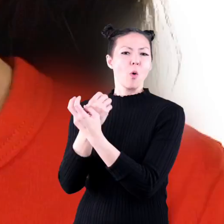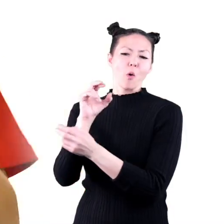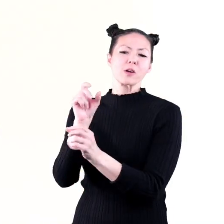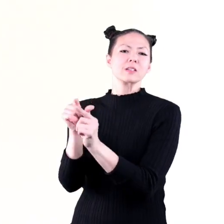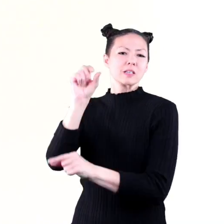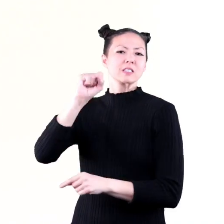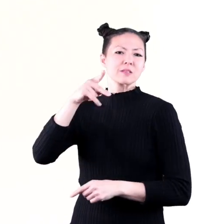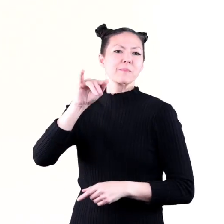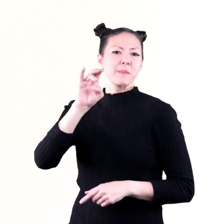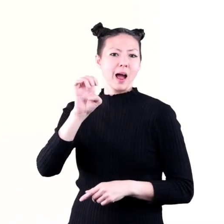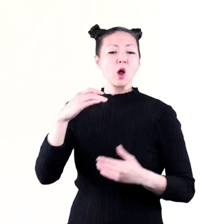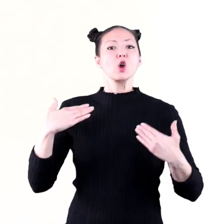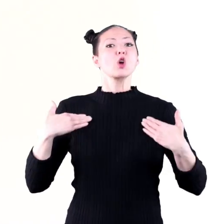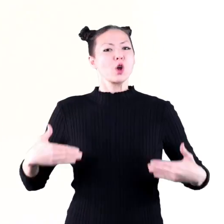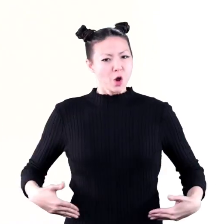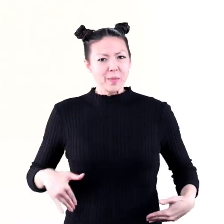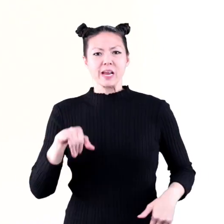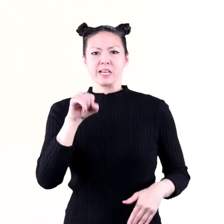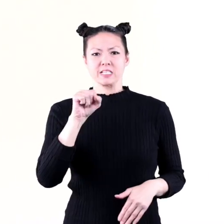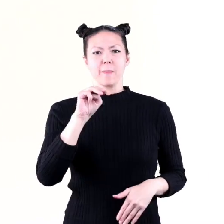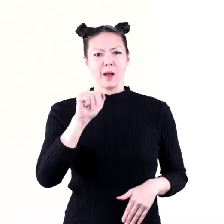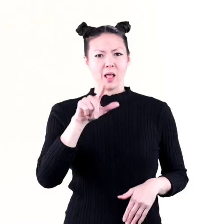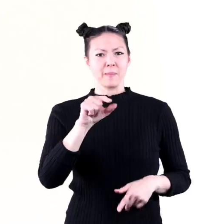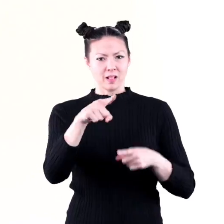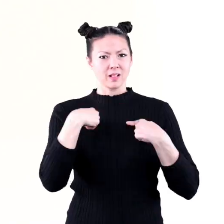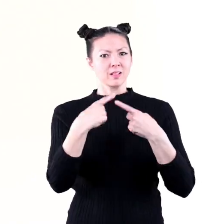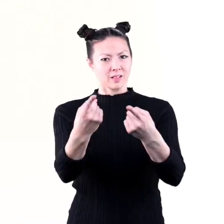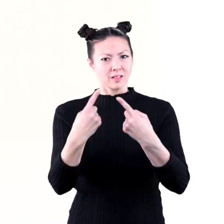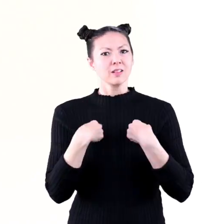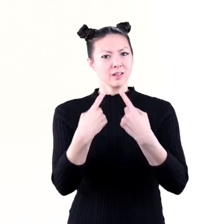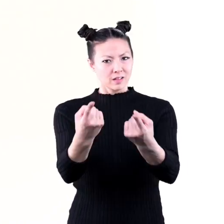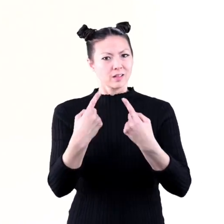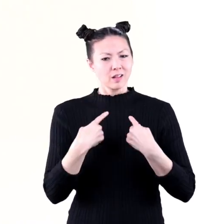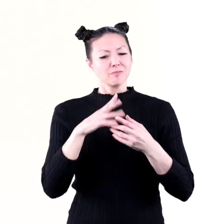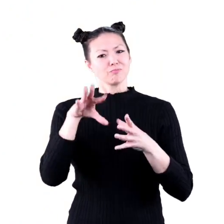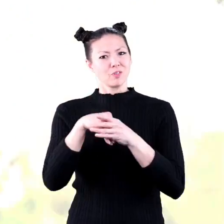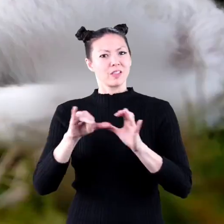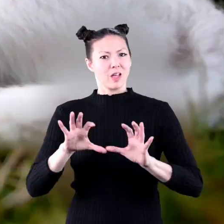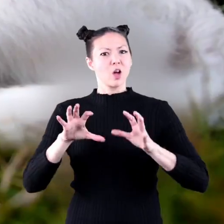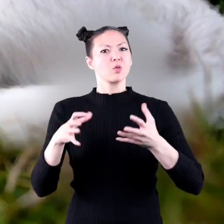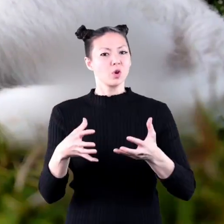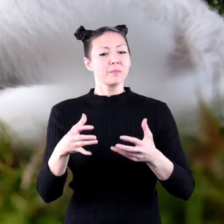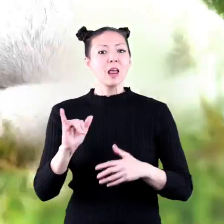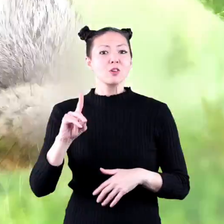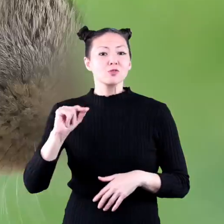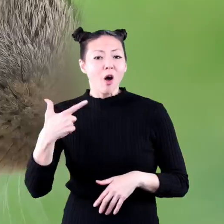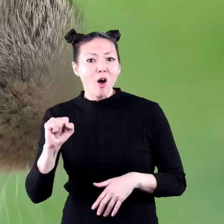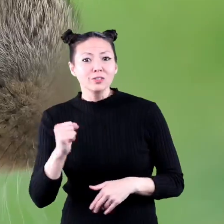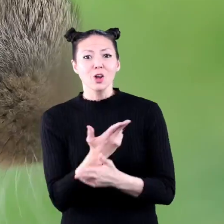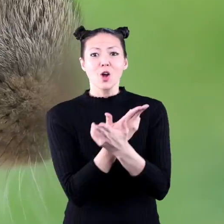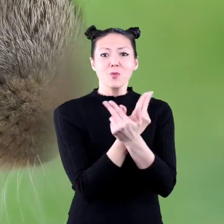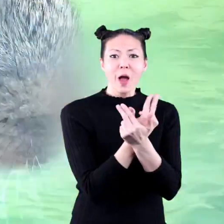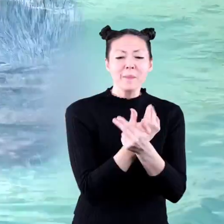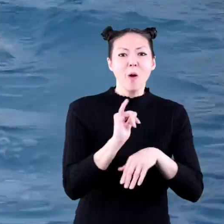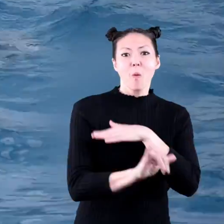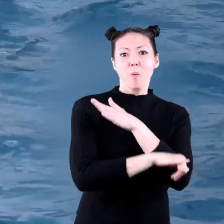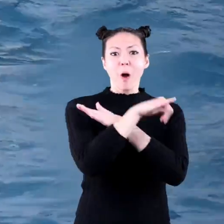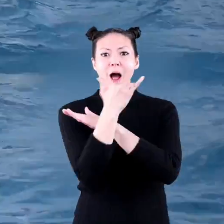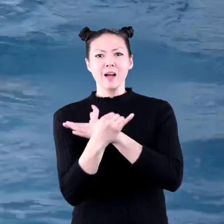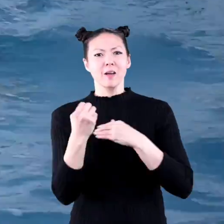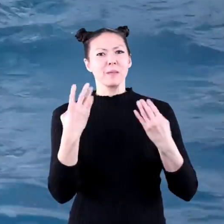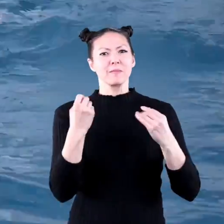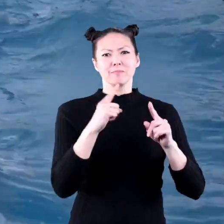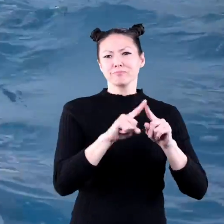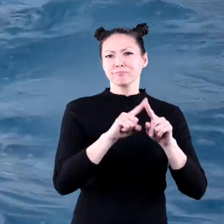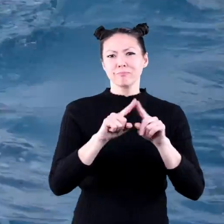a human is a mammal you are in the same animal group as dogs rabbits whales